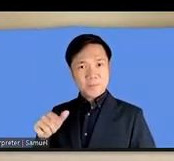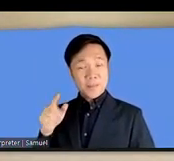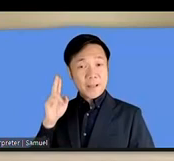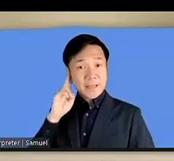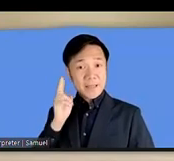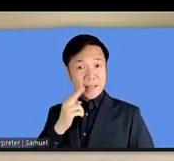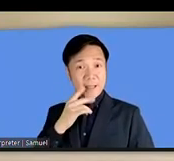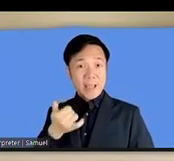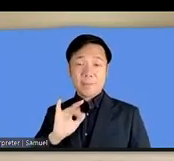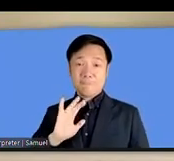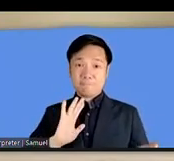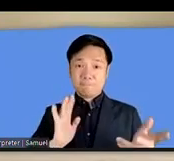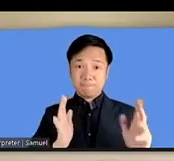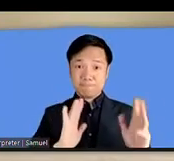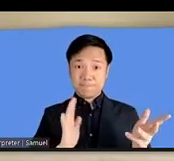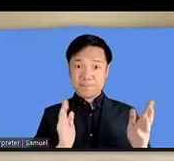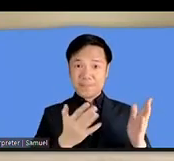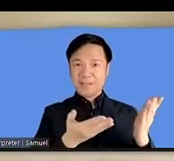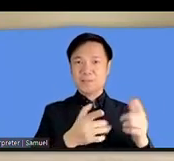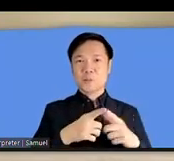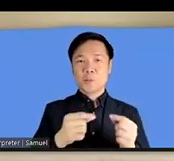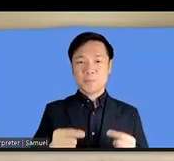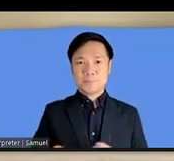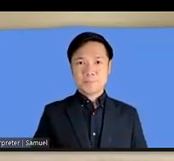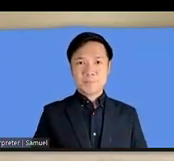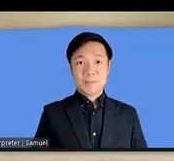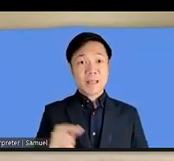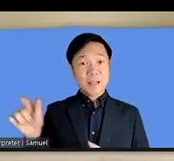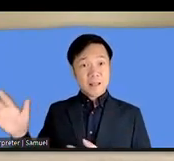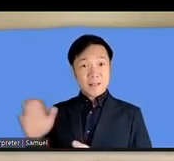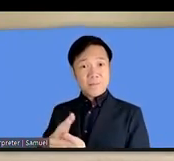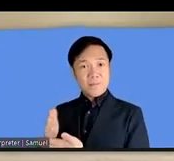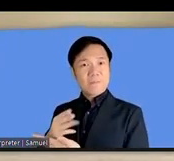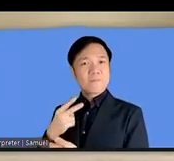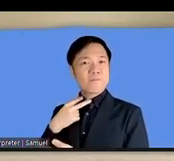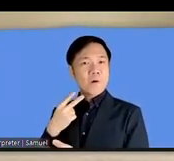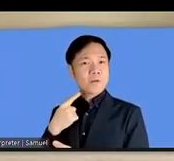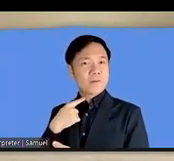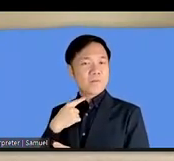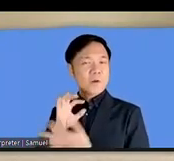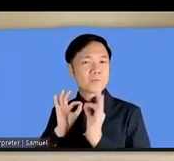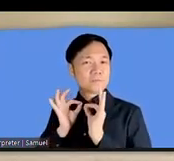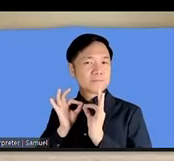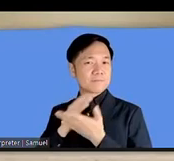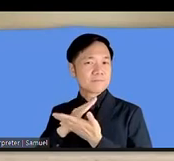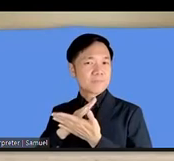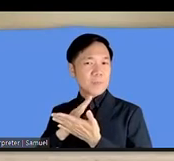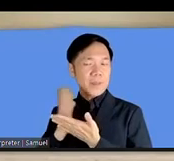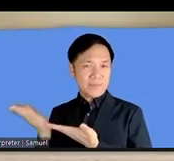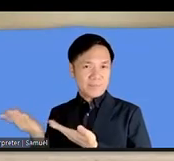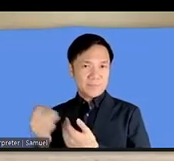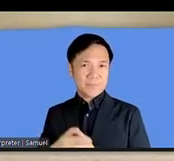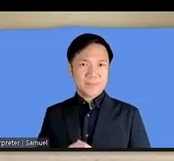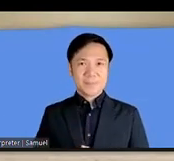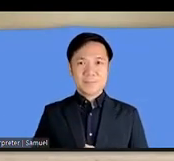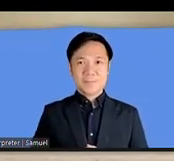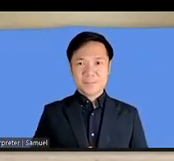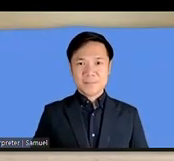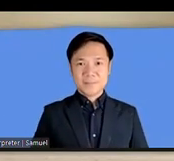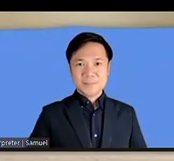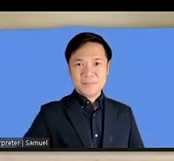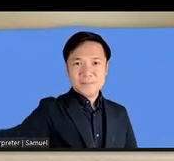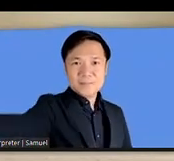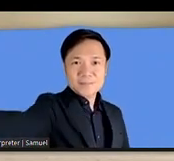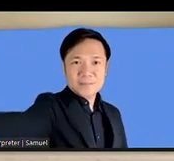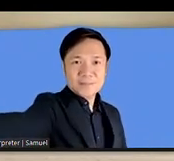sign language here and the sign language interprets voicing from my signing first uh let